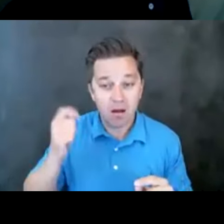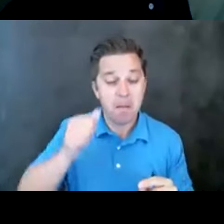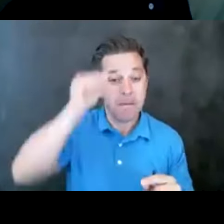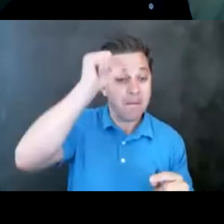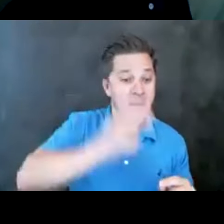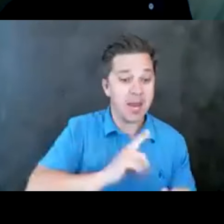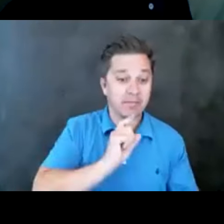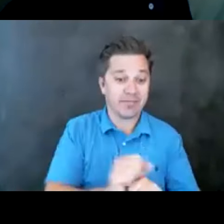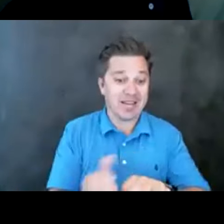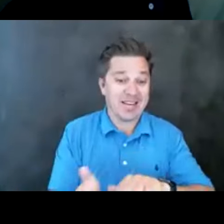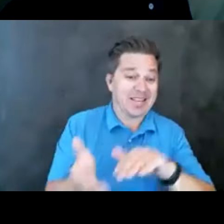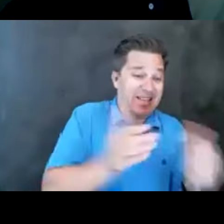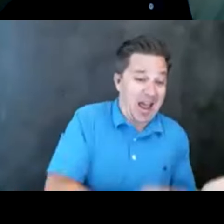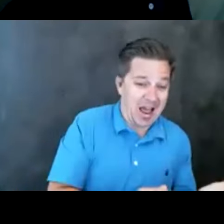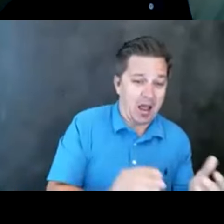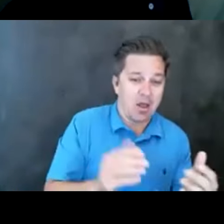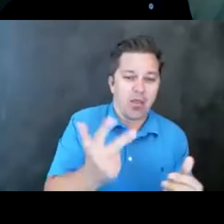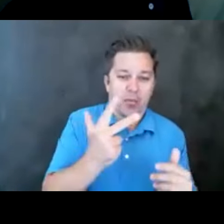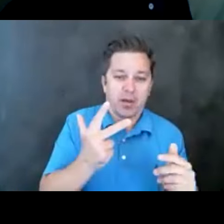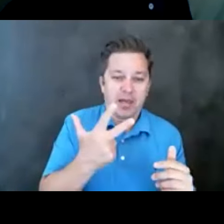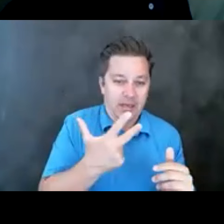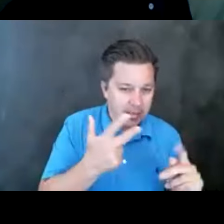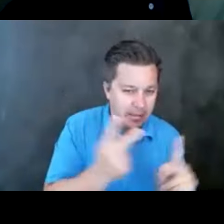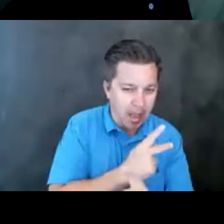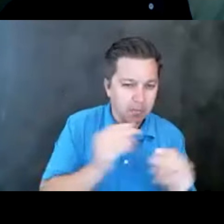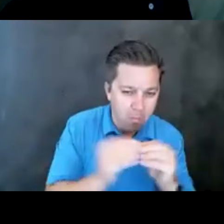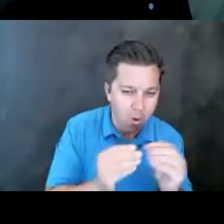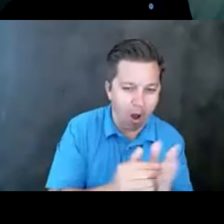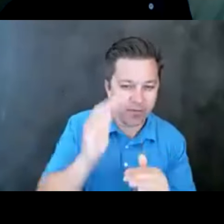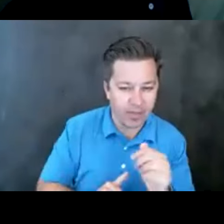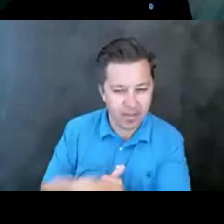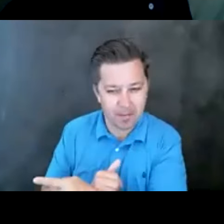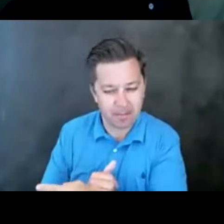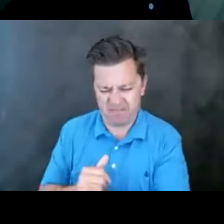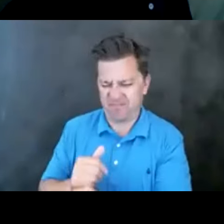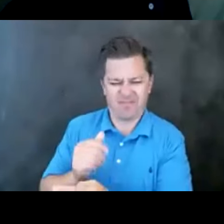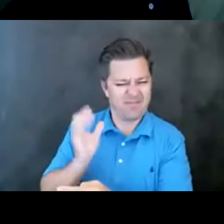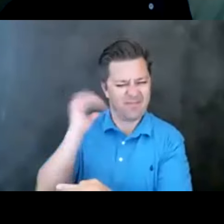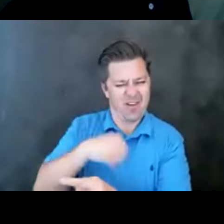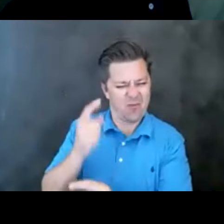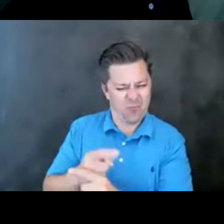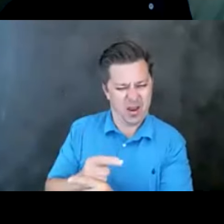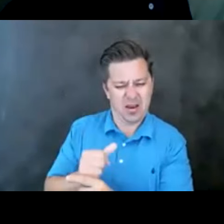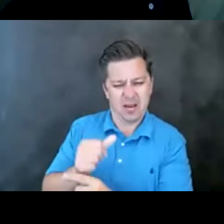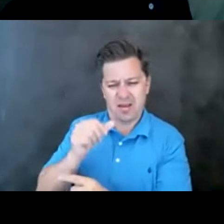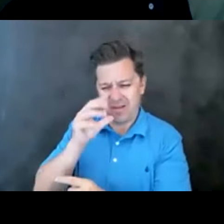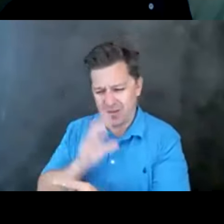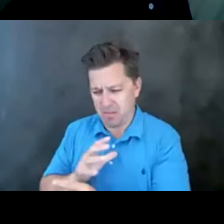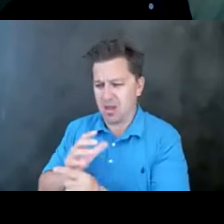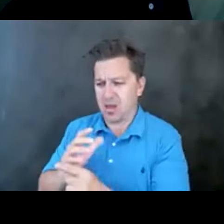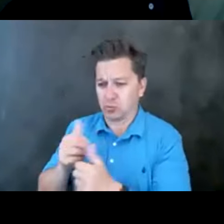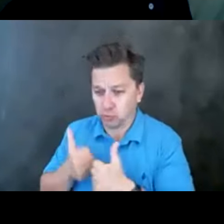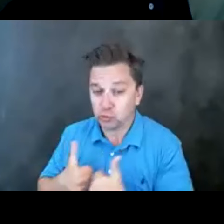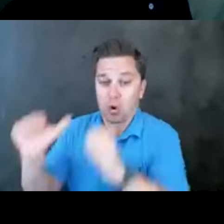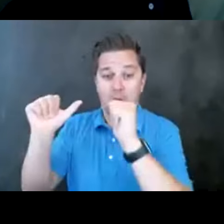which almost kind of doesn't make sense, right? You would assume if I have a larger number of attempts in this group, I should have a larger number of suicide deaths.